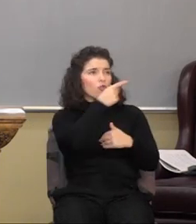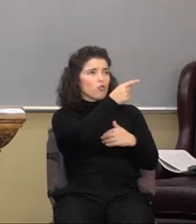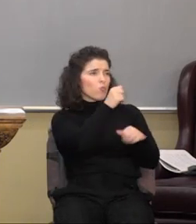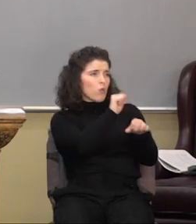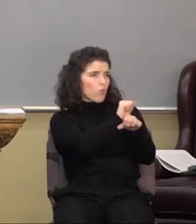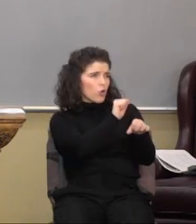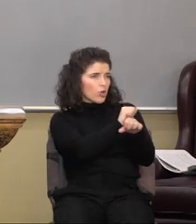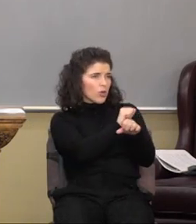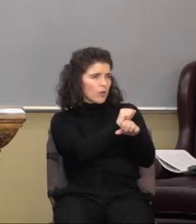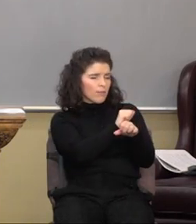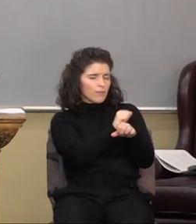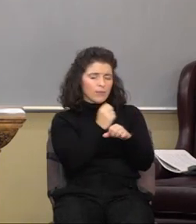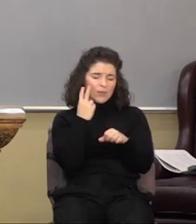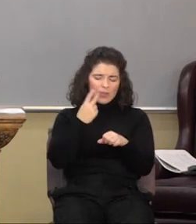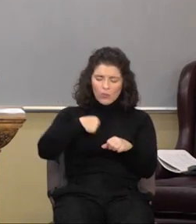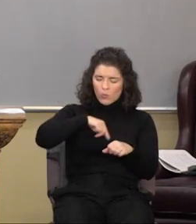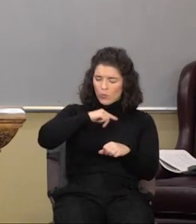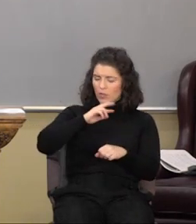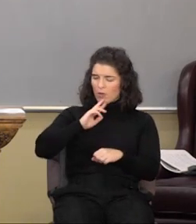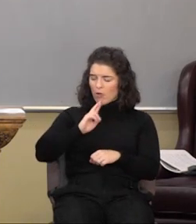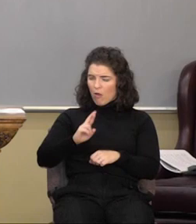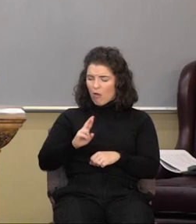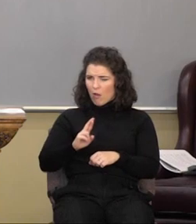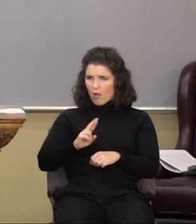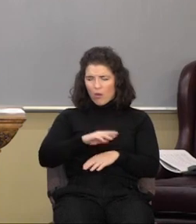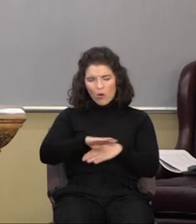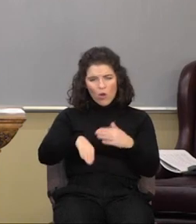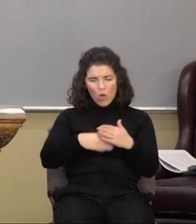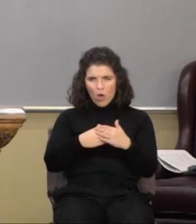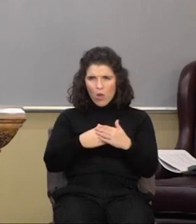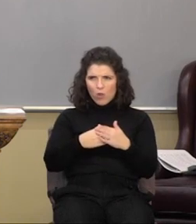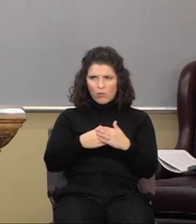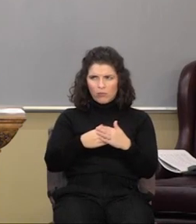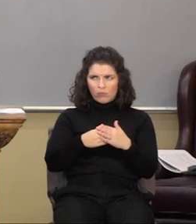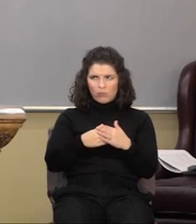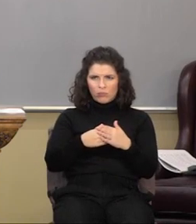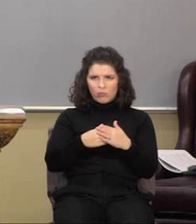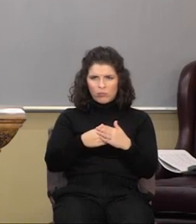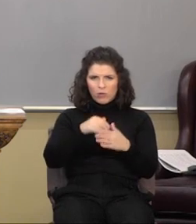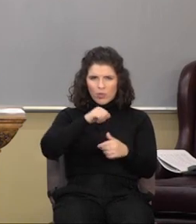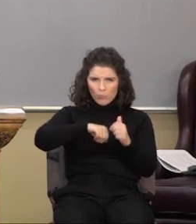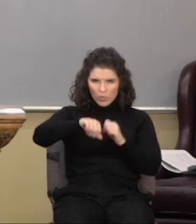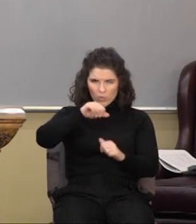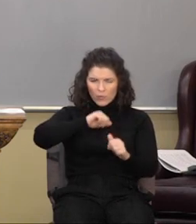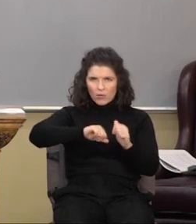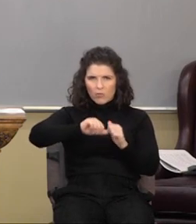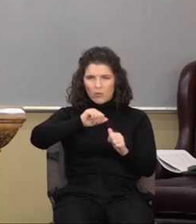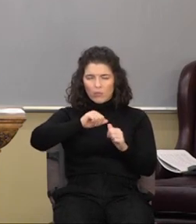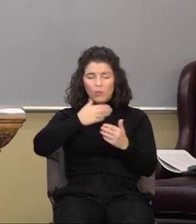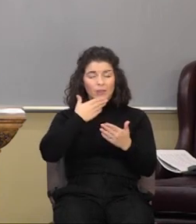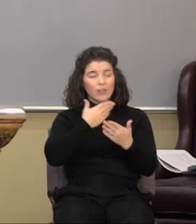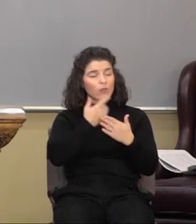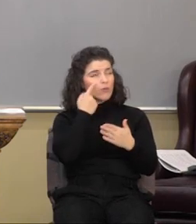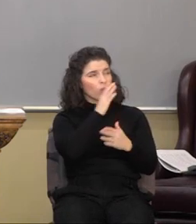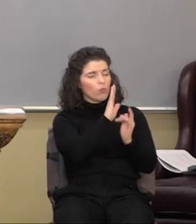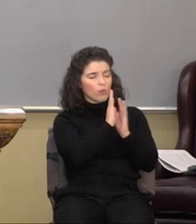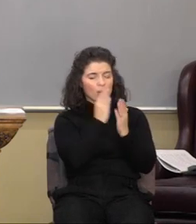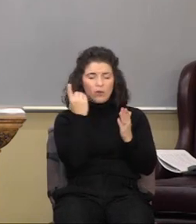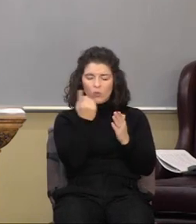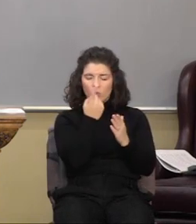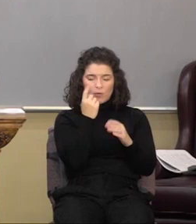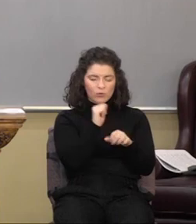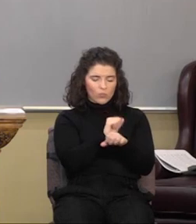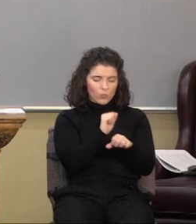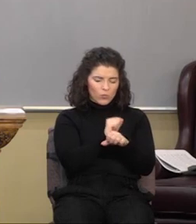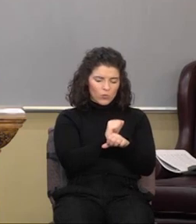are, see who we are, all one of another. Father, we do thank you for your word. And as always,